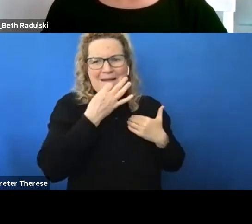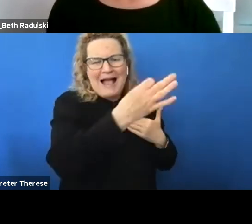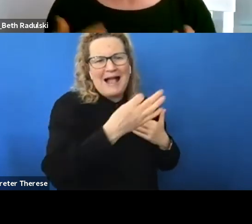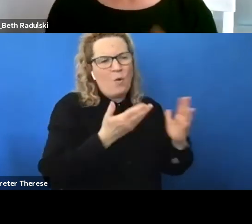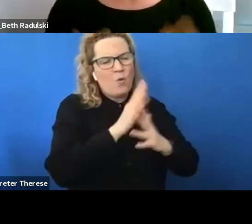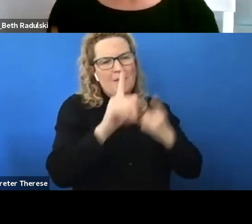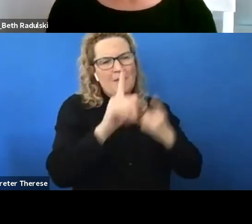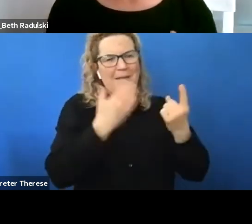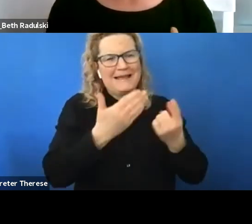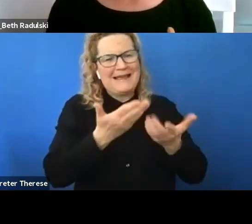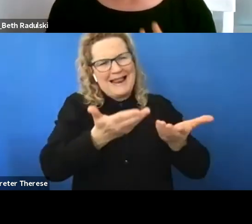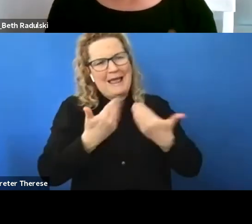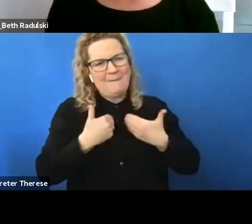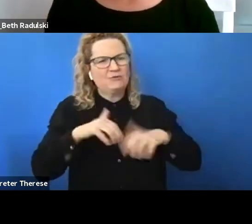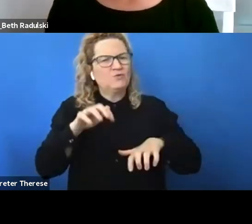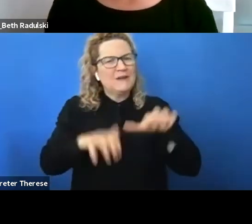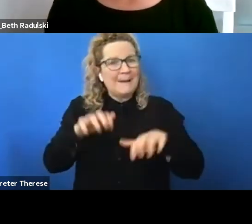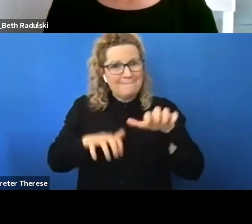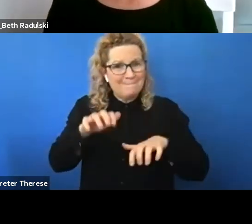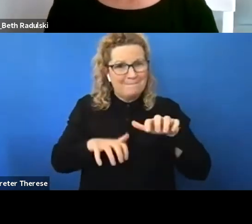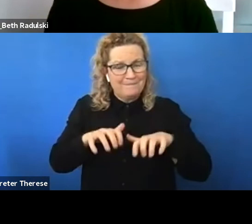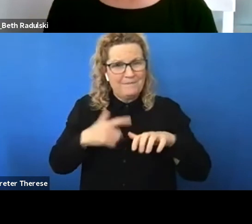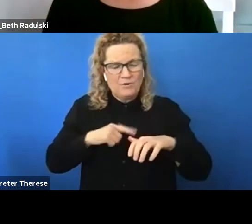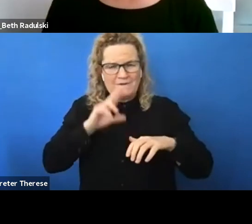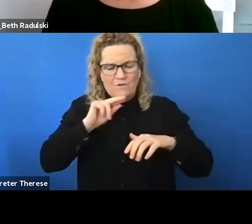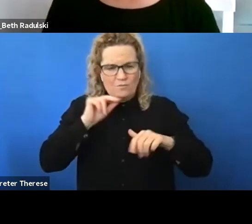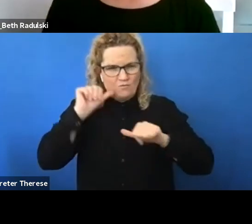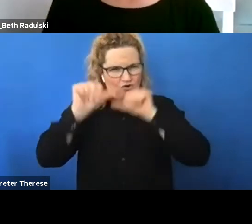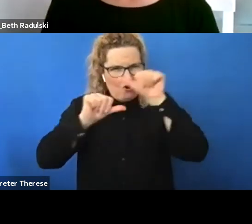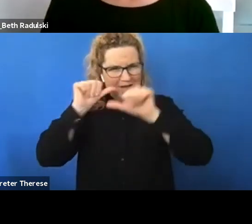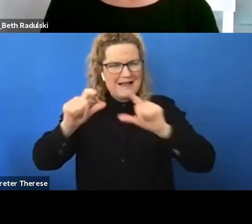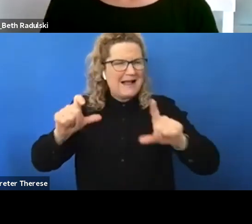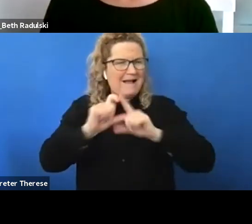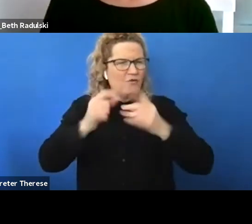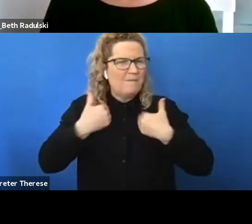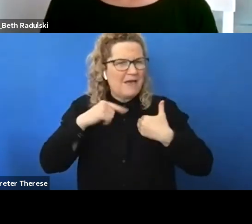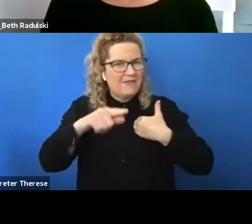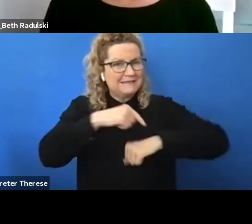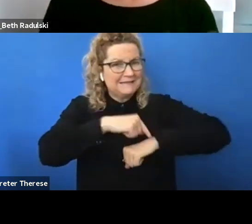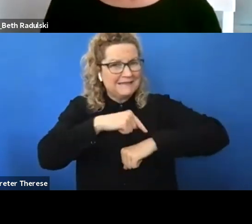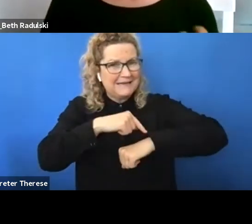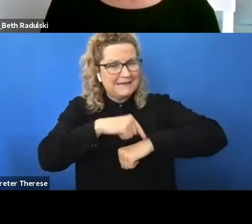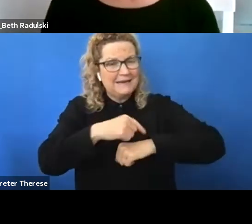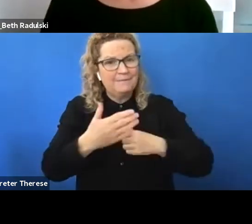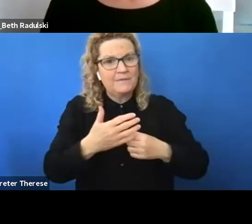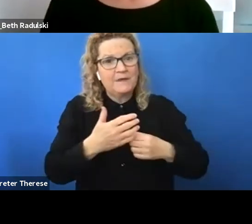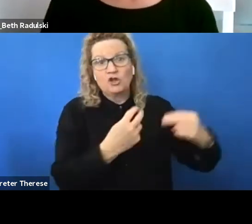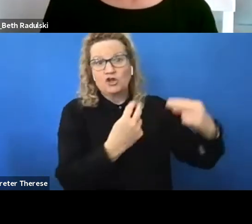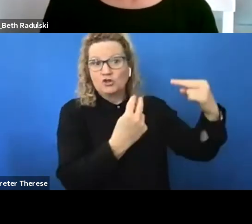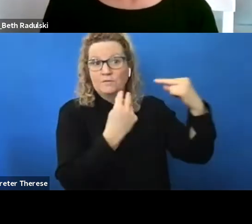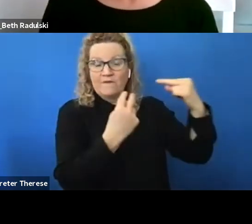because i was finding um verbal processing just way too difficult um and my supervisors